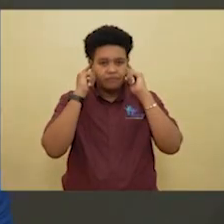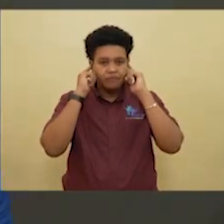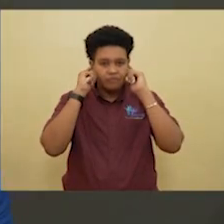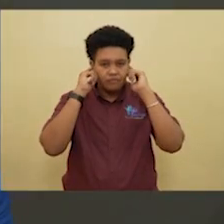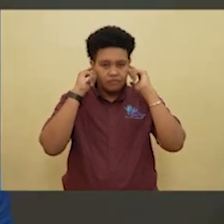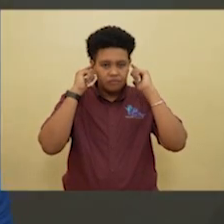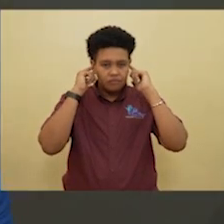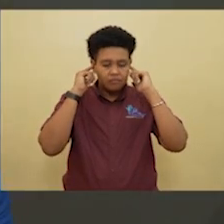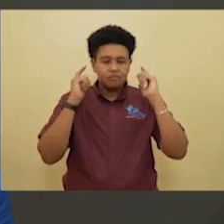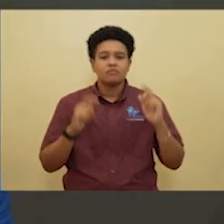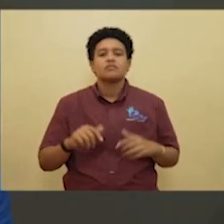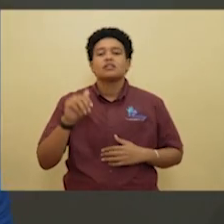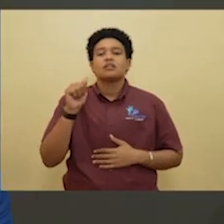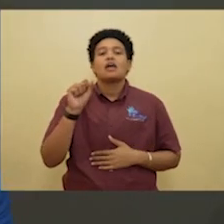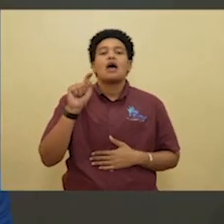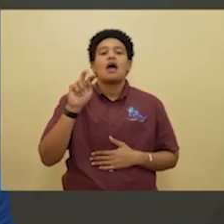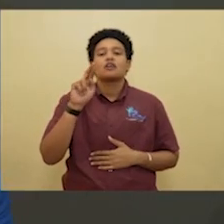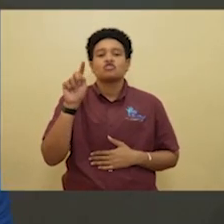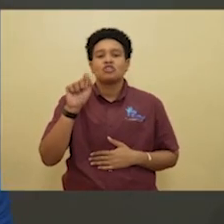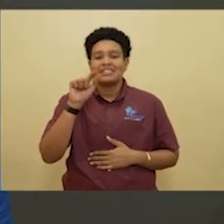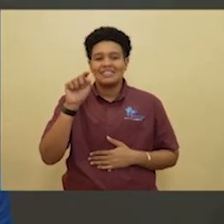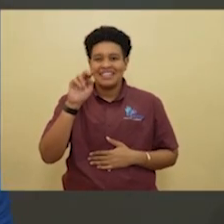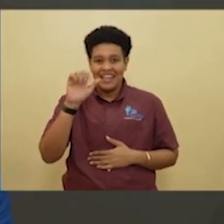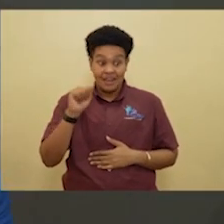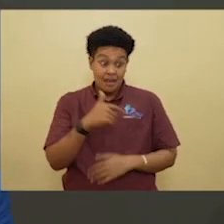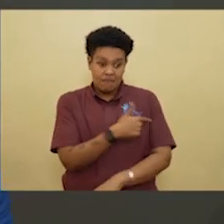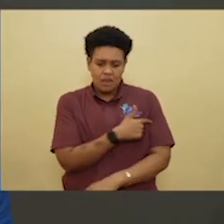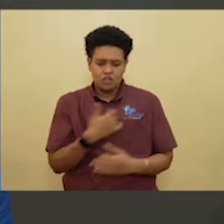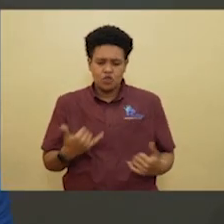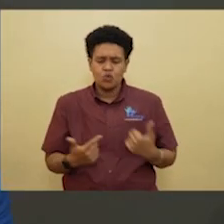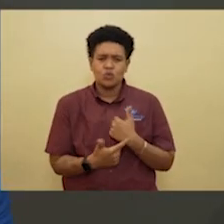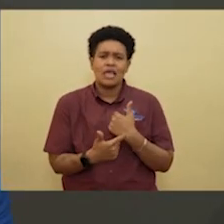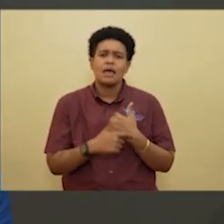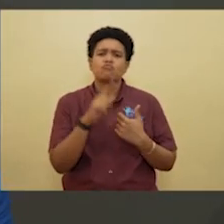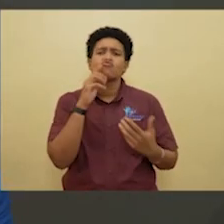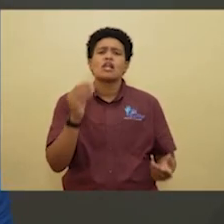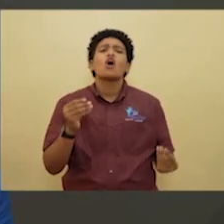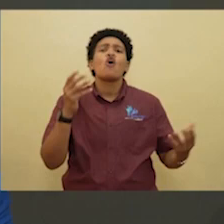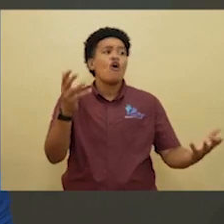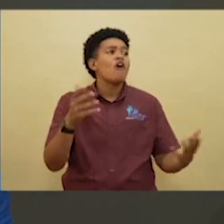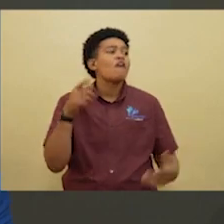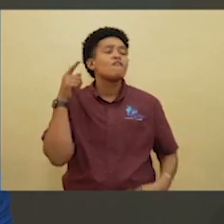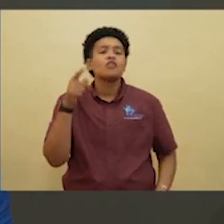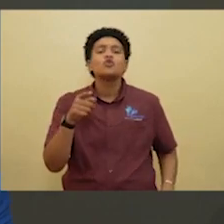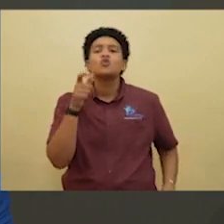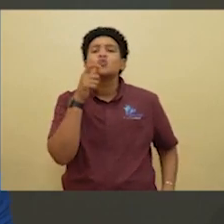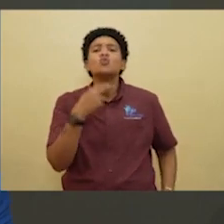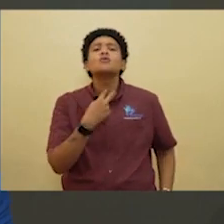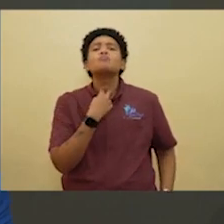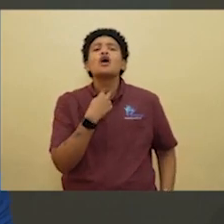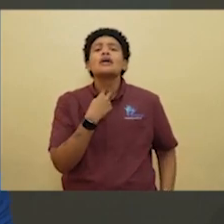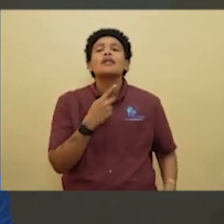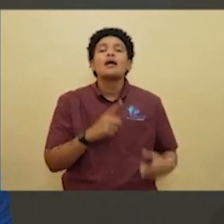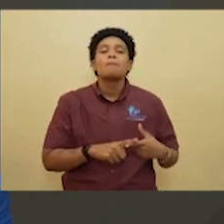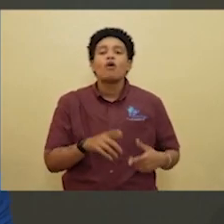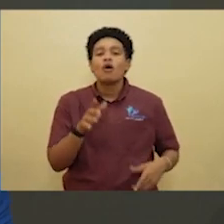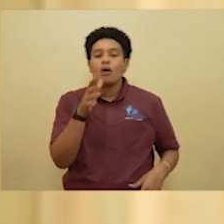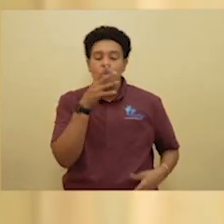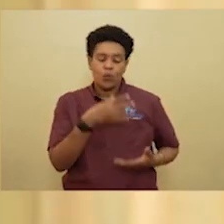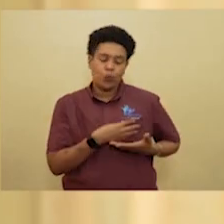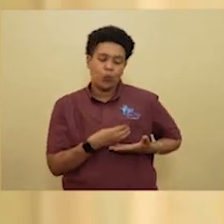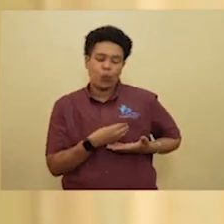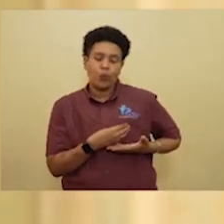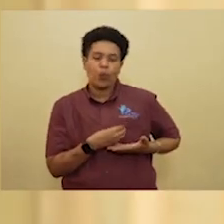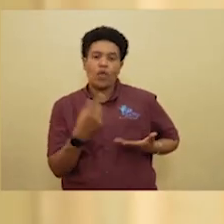The AstraZeneca vaccine at this time is being offered to pregnant and lactating women